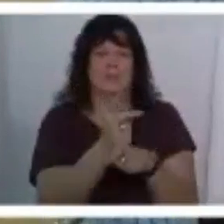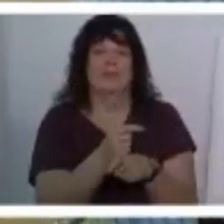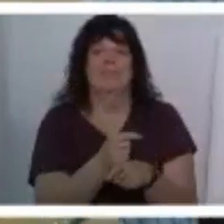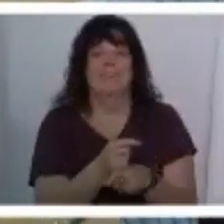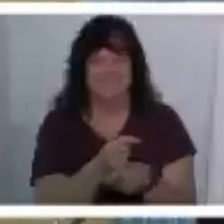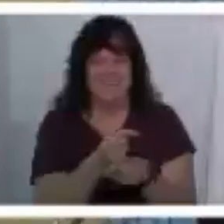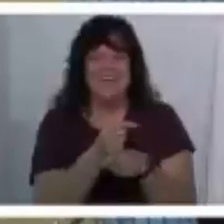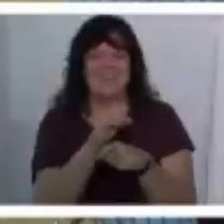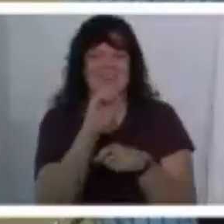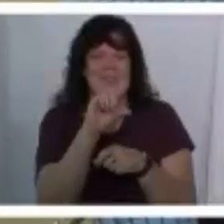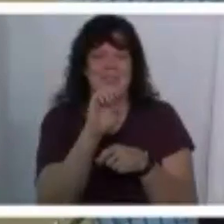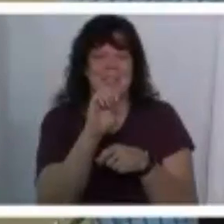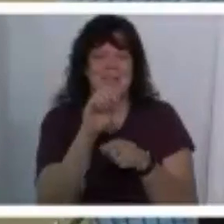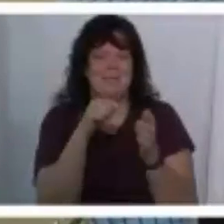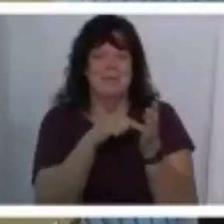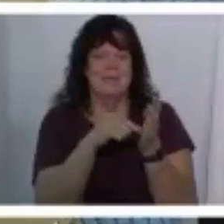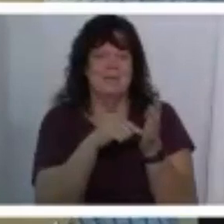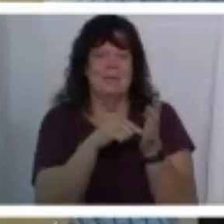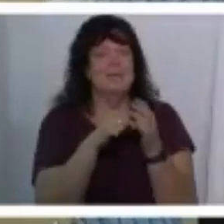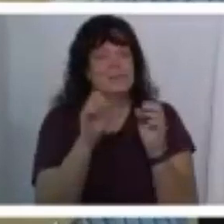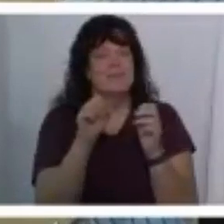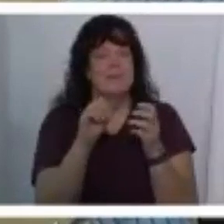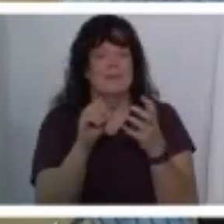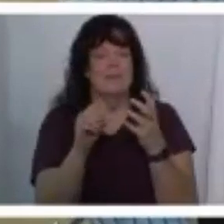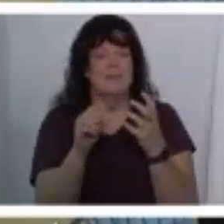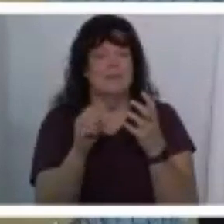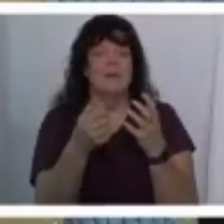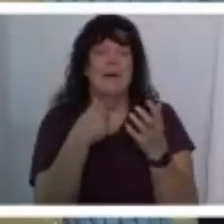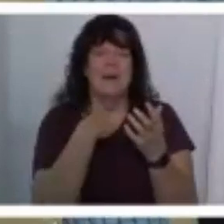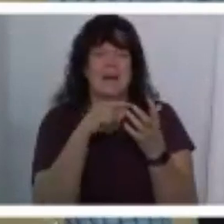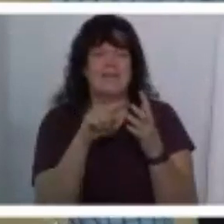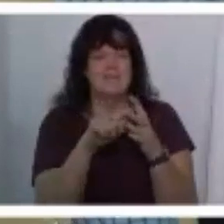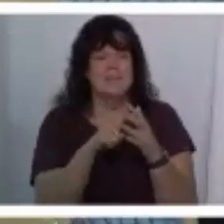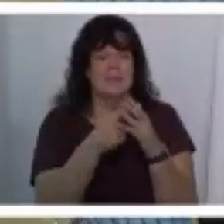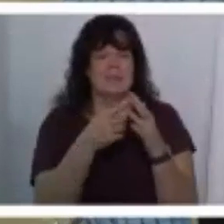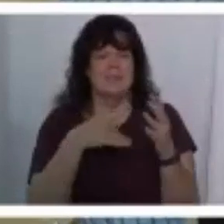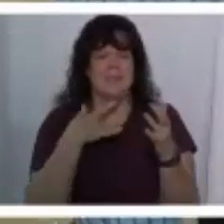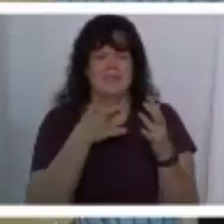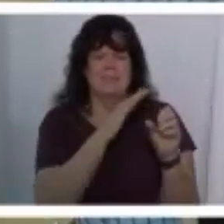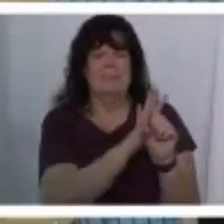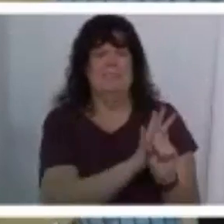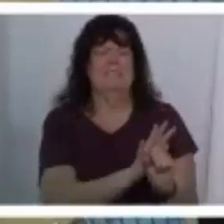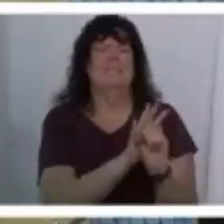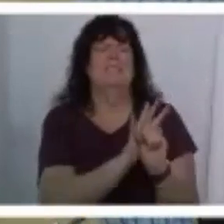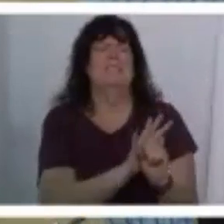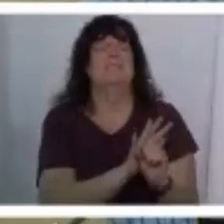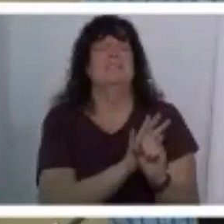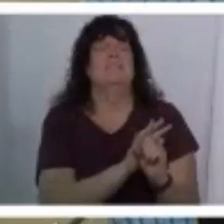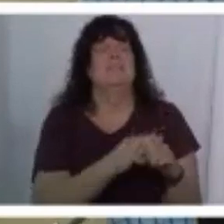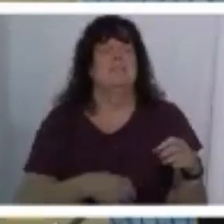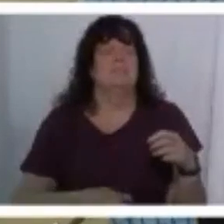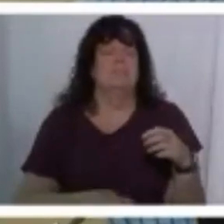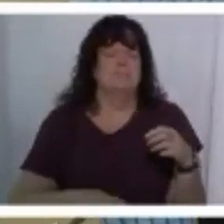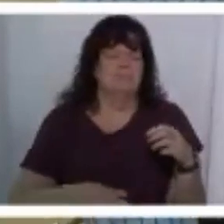um so i began to feel a lot of pressure because uh